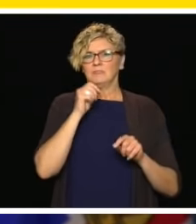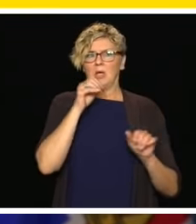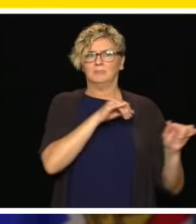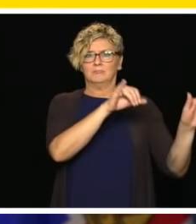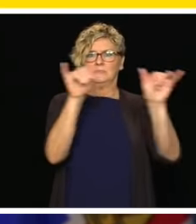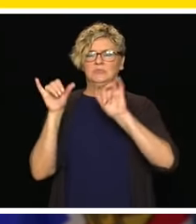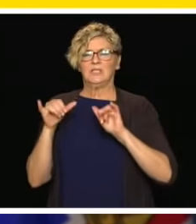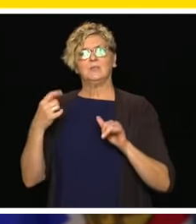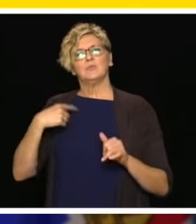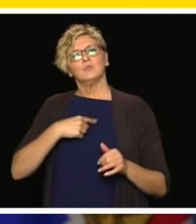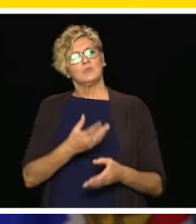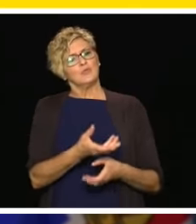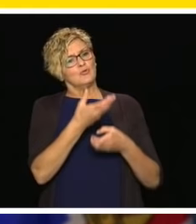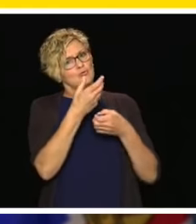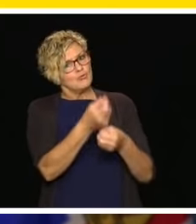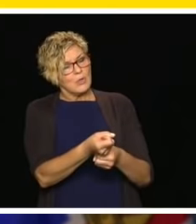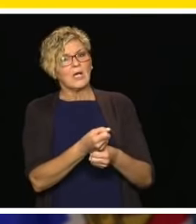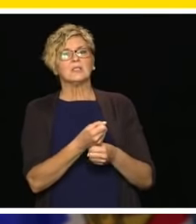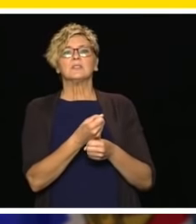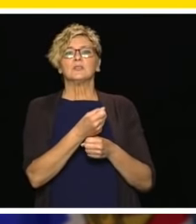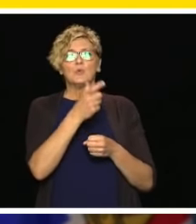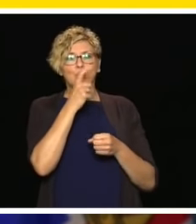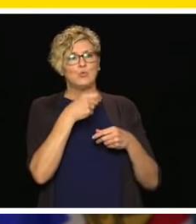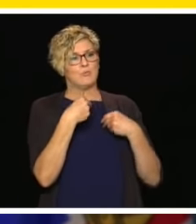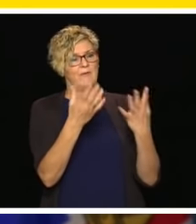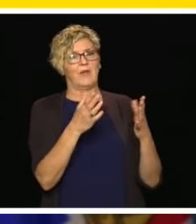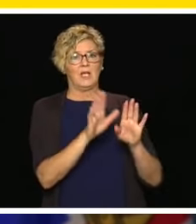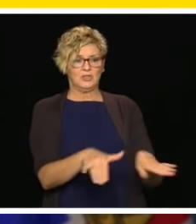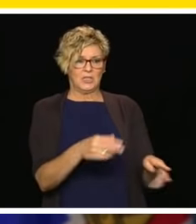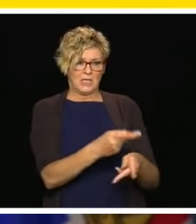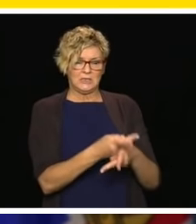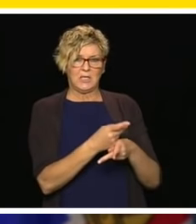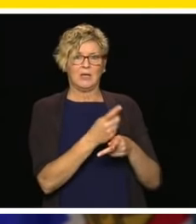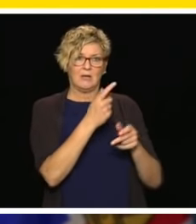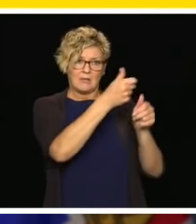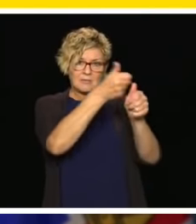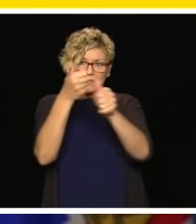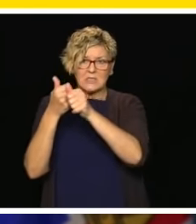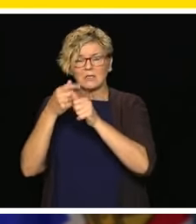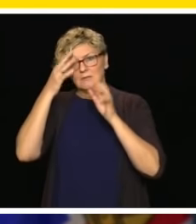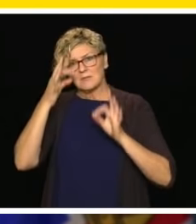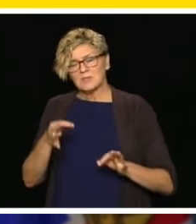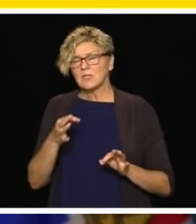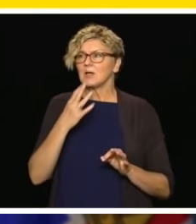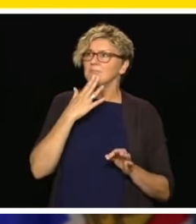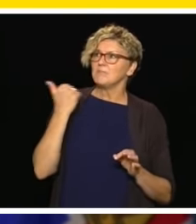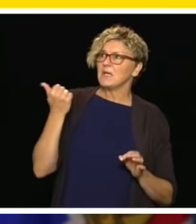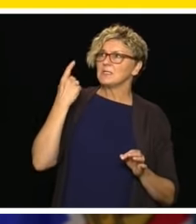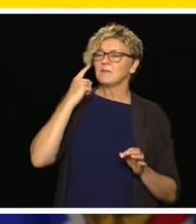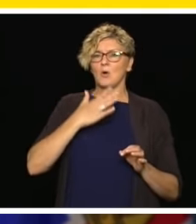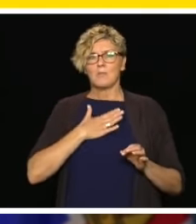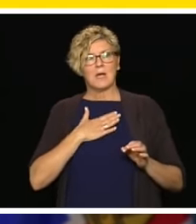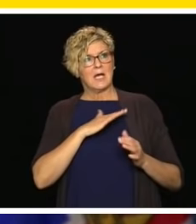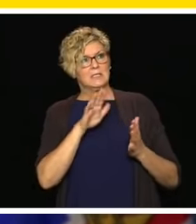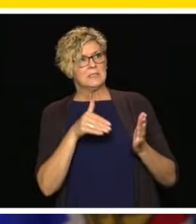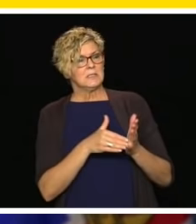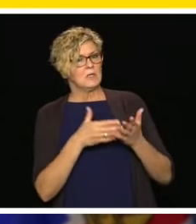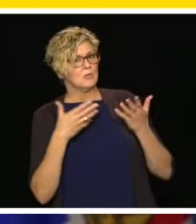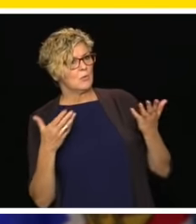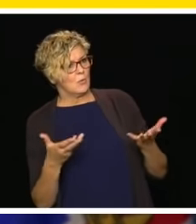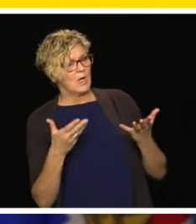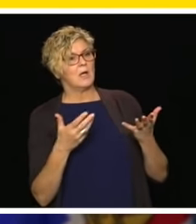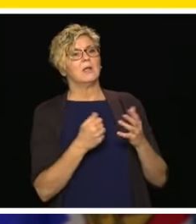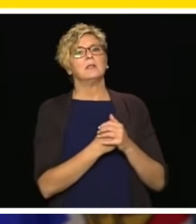want to trust our early childhood educators and providers to decide what's the best for their centre. And that is why our temporary emergency funding provides